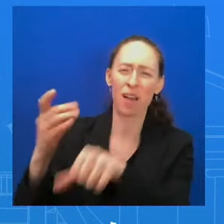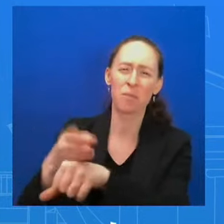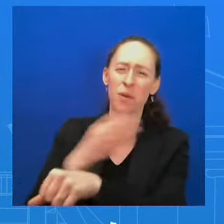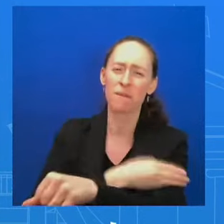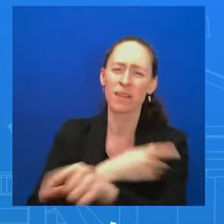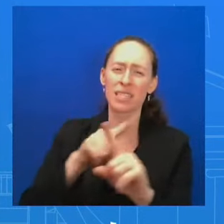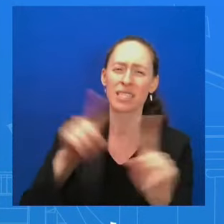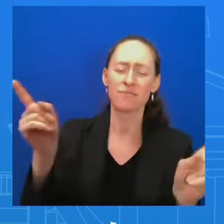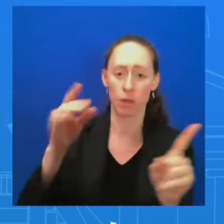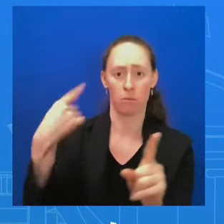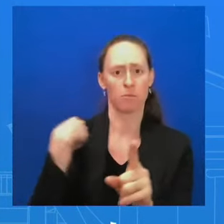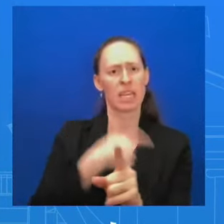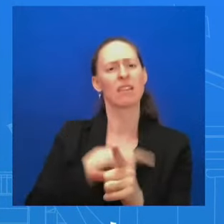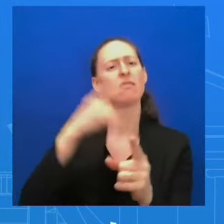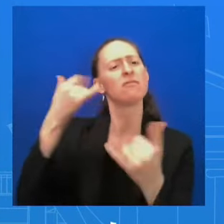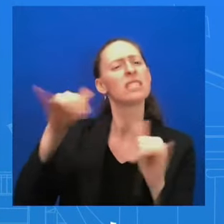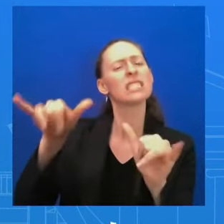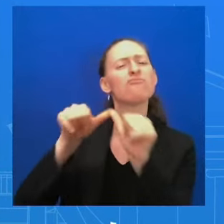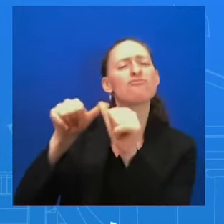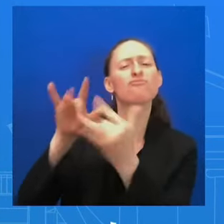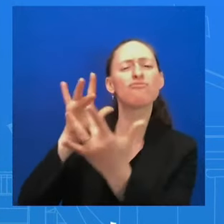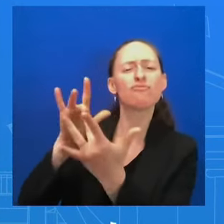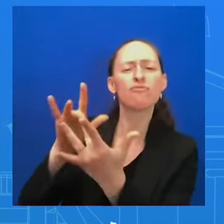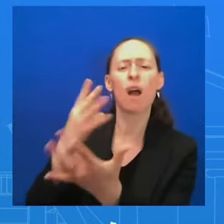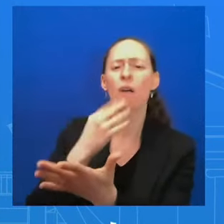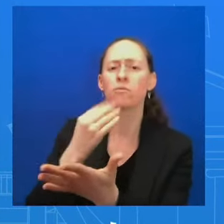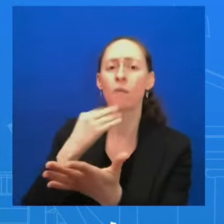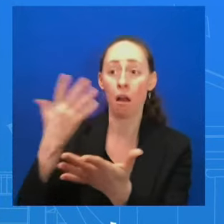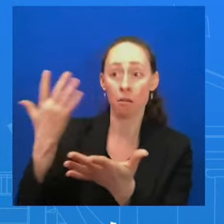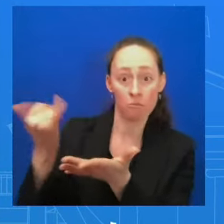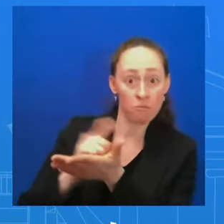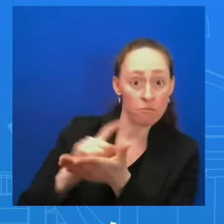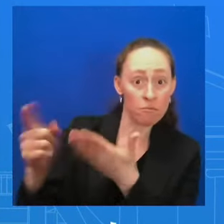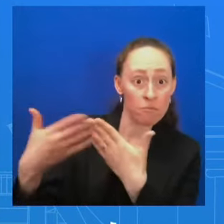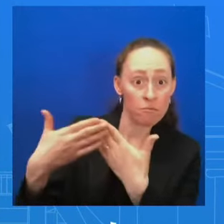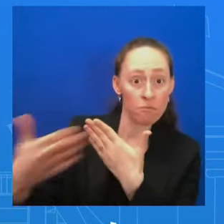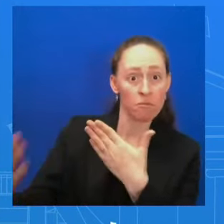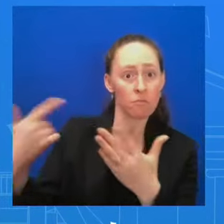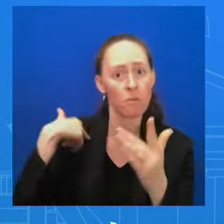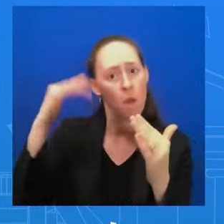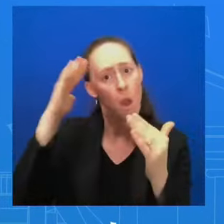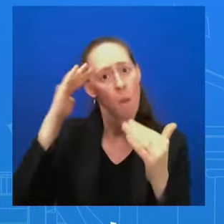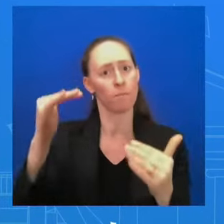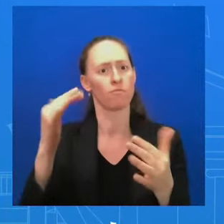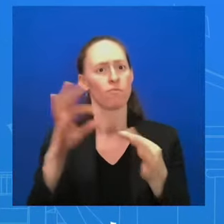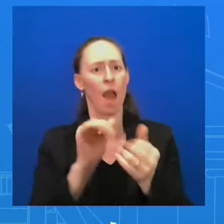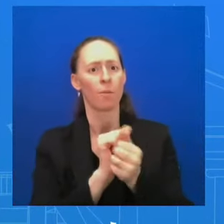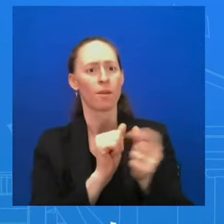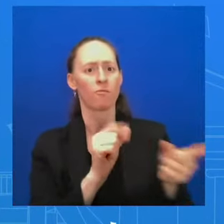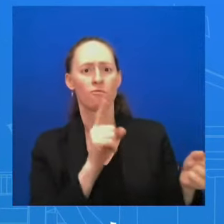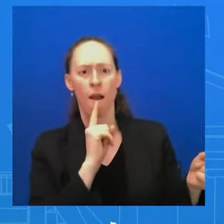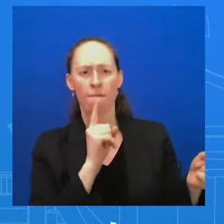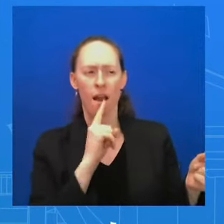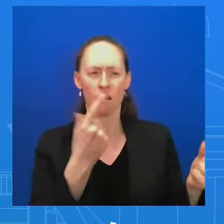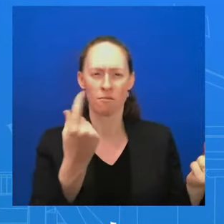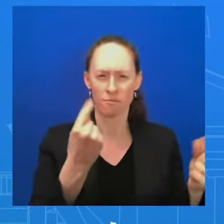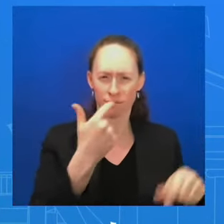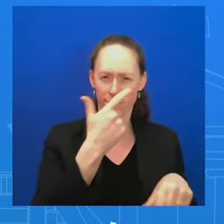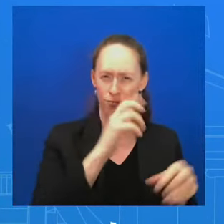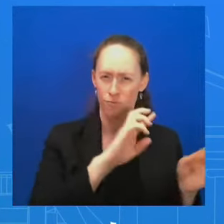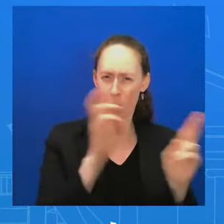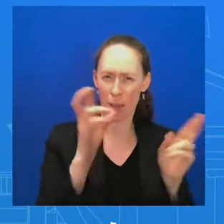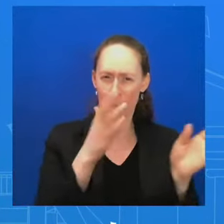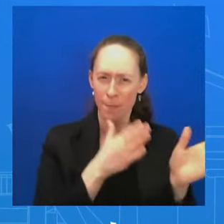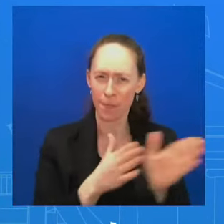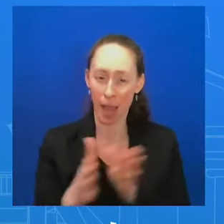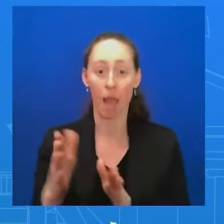coming days, hopefully in a week or so, on Rafa specifically. And we hope this next one will be in person, but we'll have more to say about that as we get closer to it.